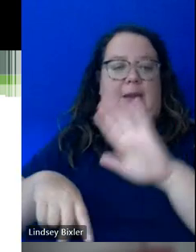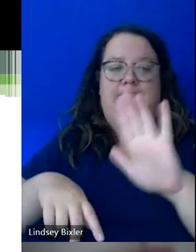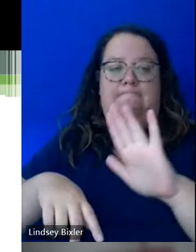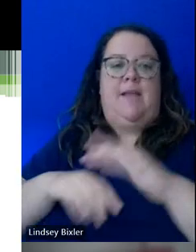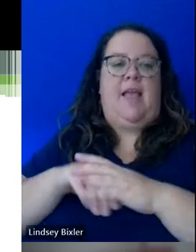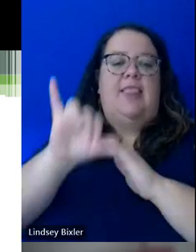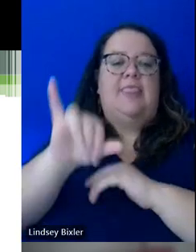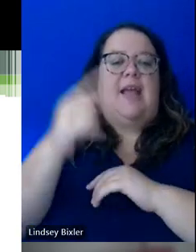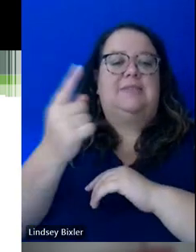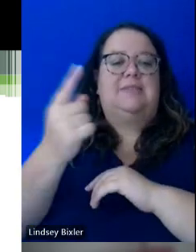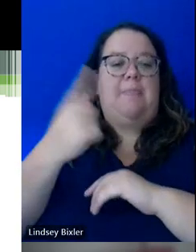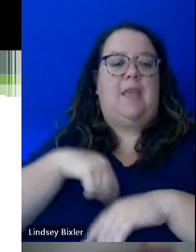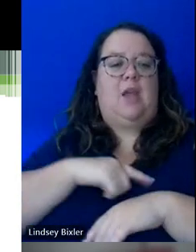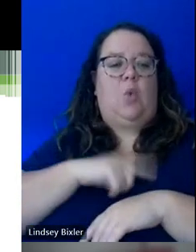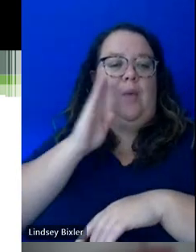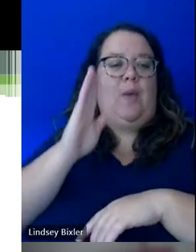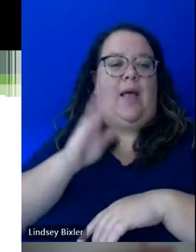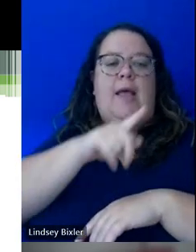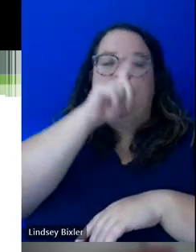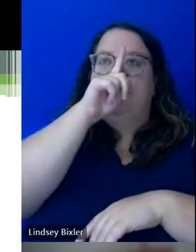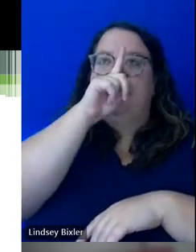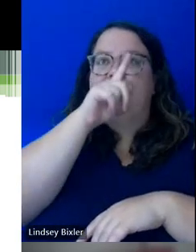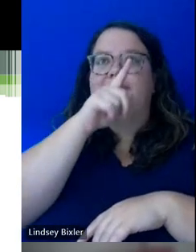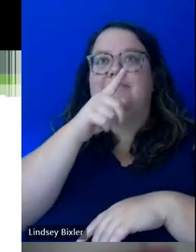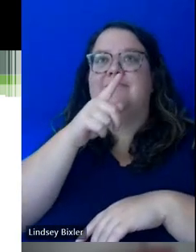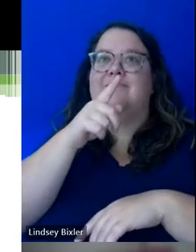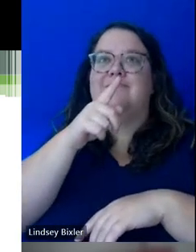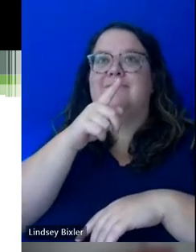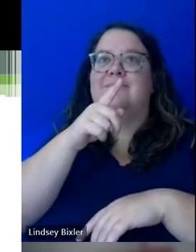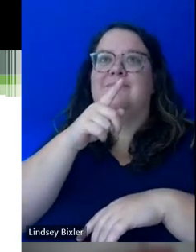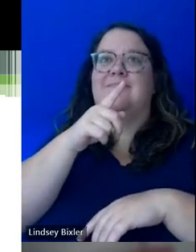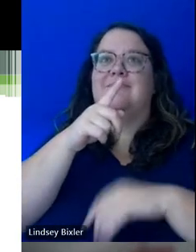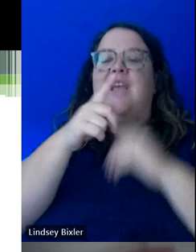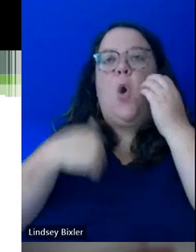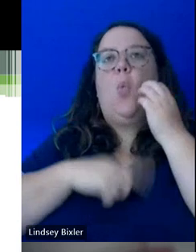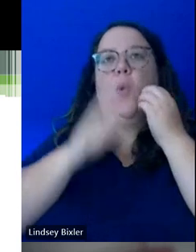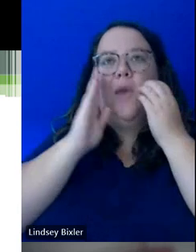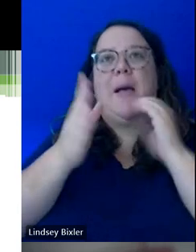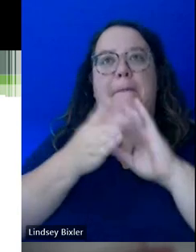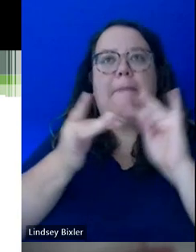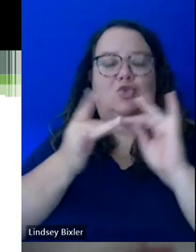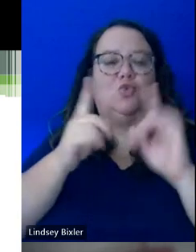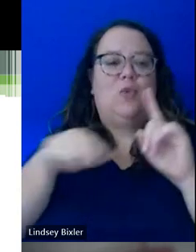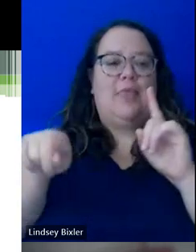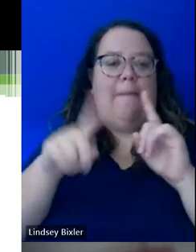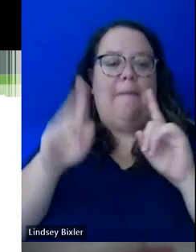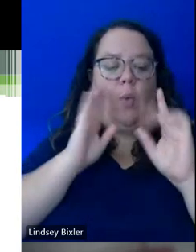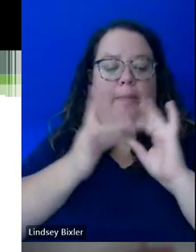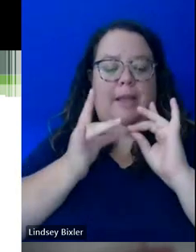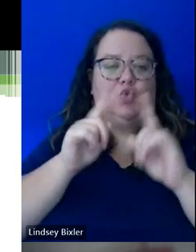will, I'm not going to say hound into the students, but we're going to mention it to them. And we're going to mention it to them often.